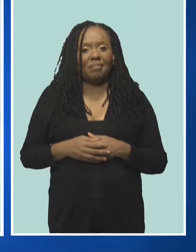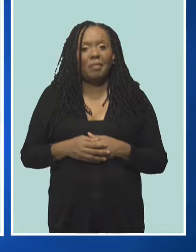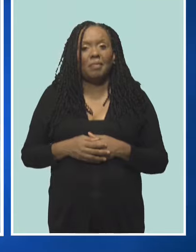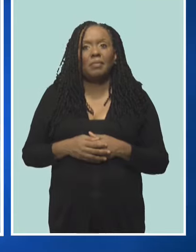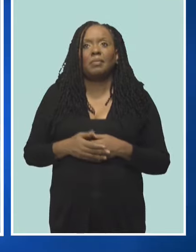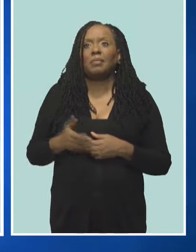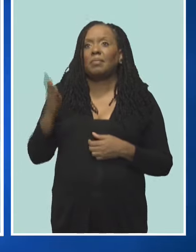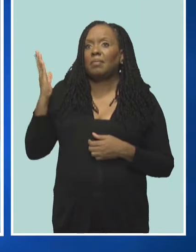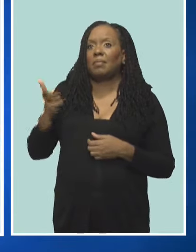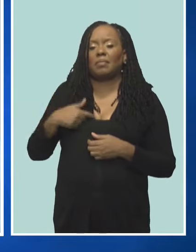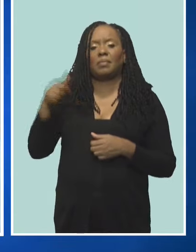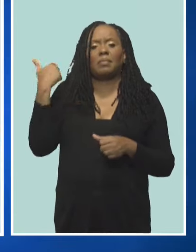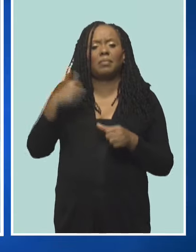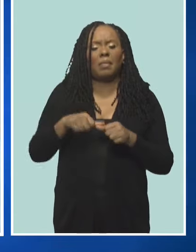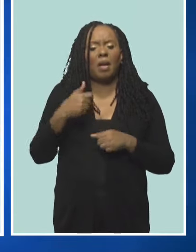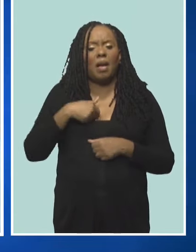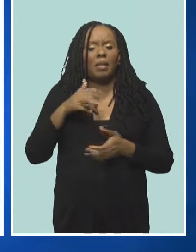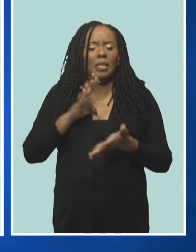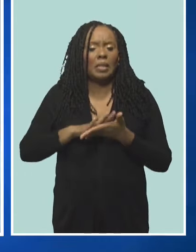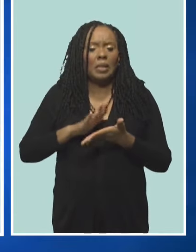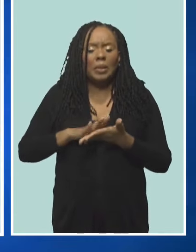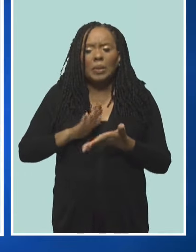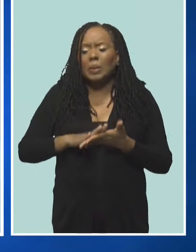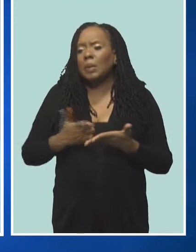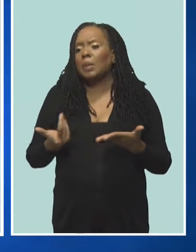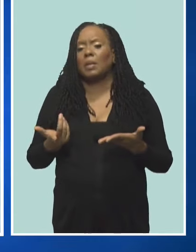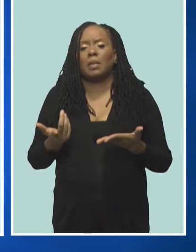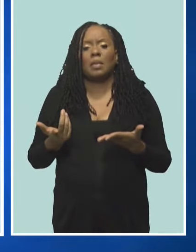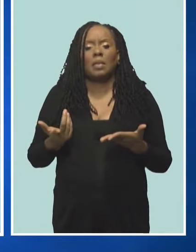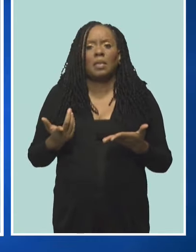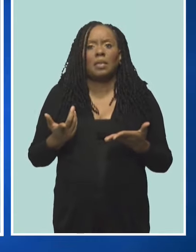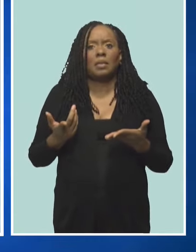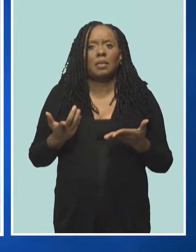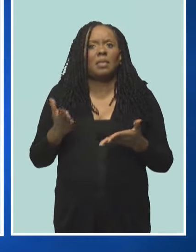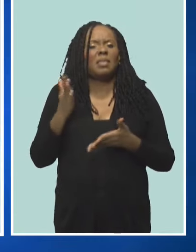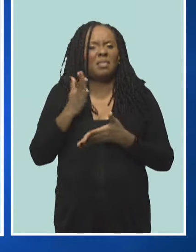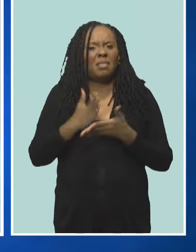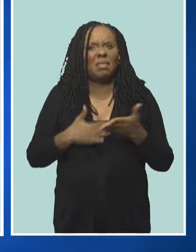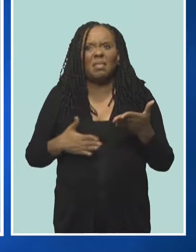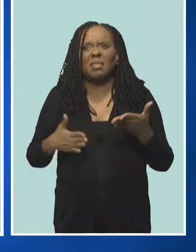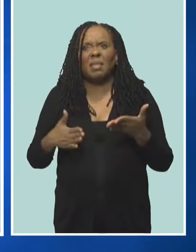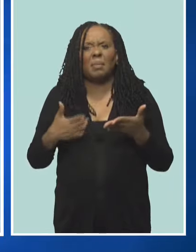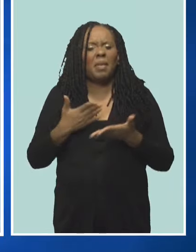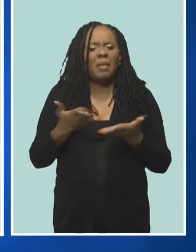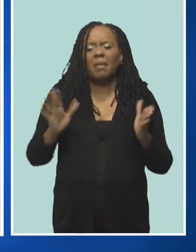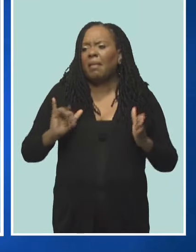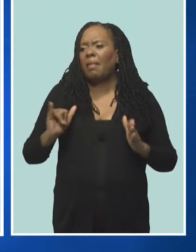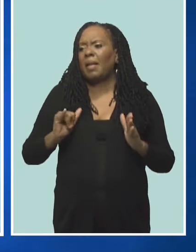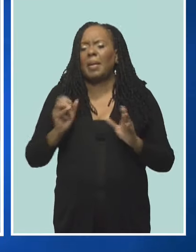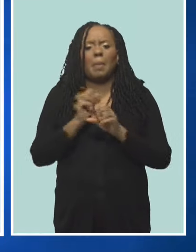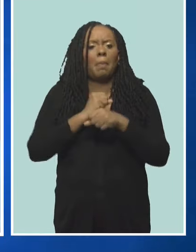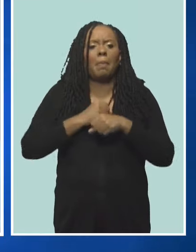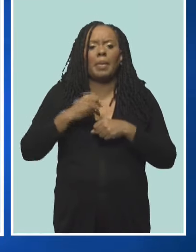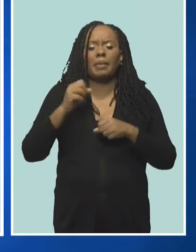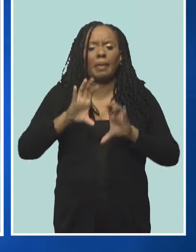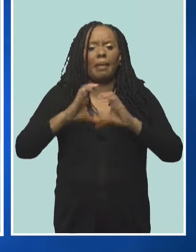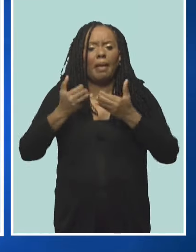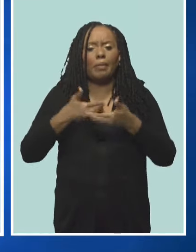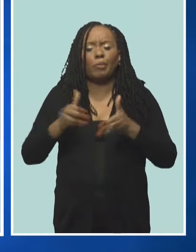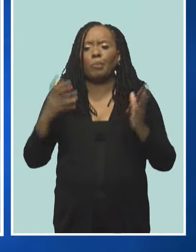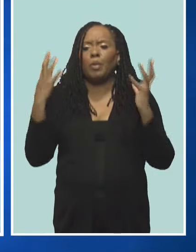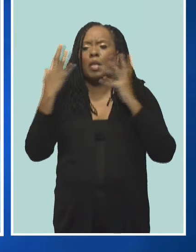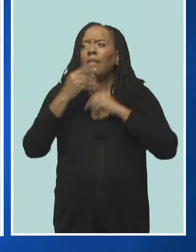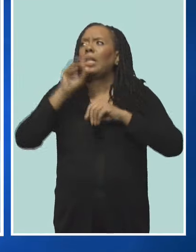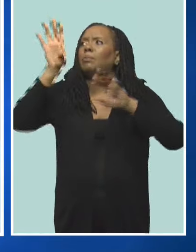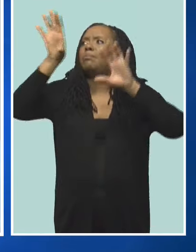Remember when I was in school as well, and there were similar ventures to, you know, beautify the classrooms and, you know, give us that